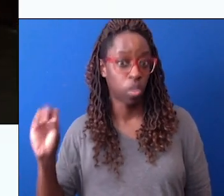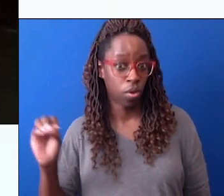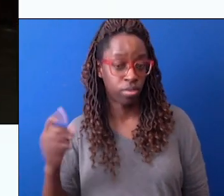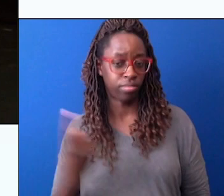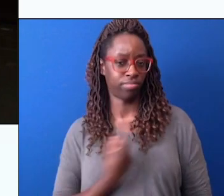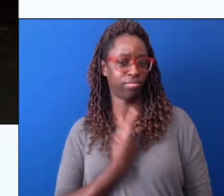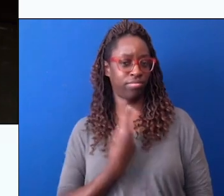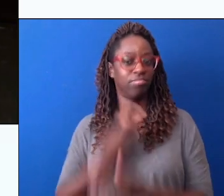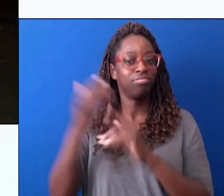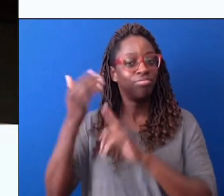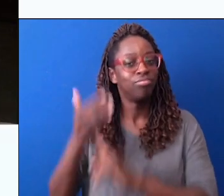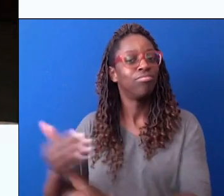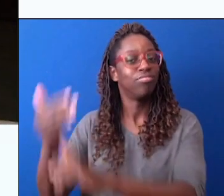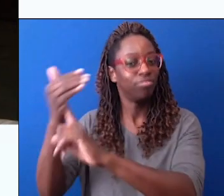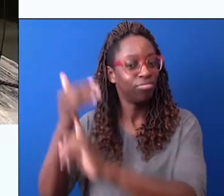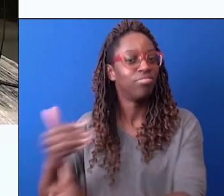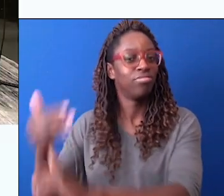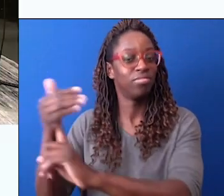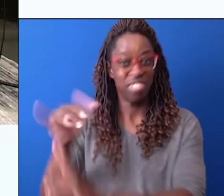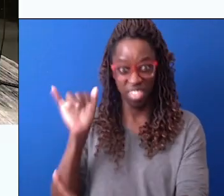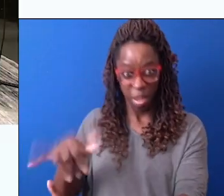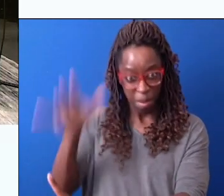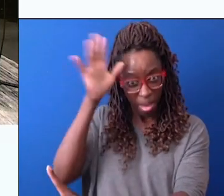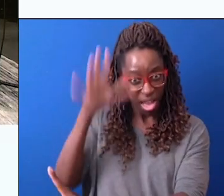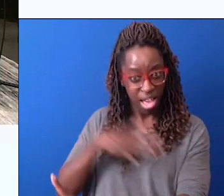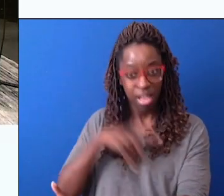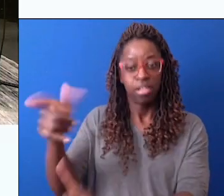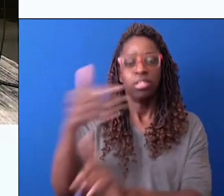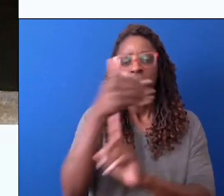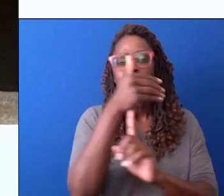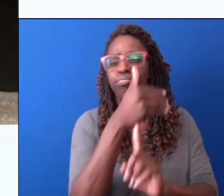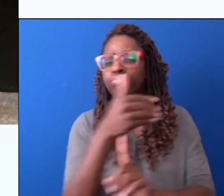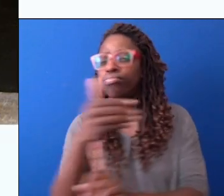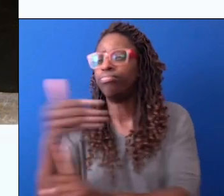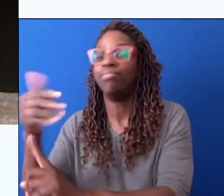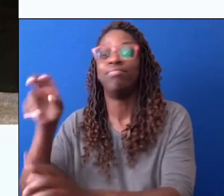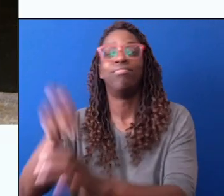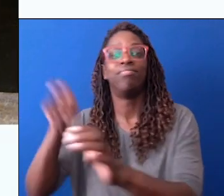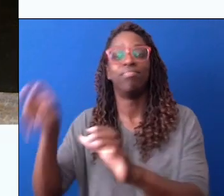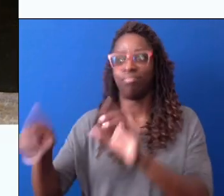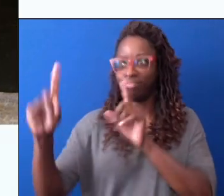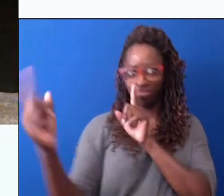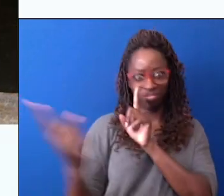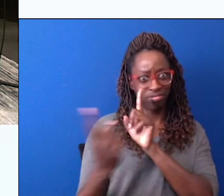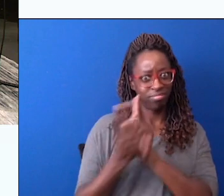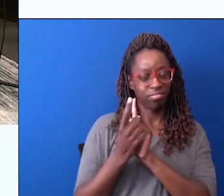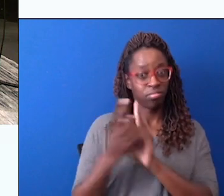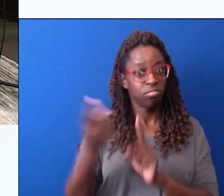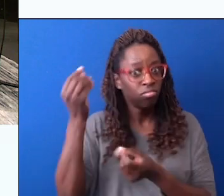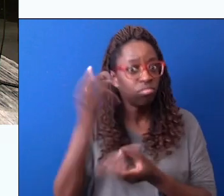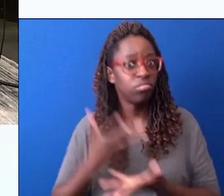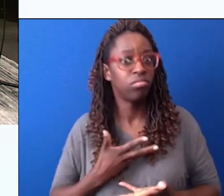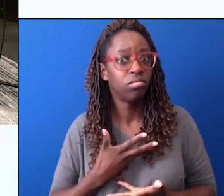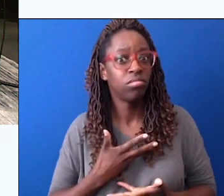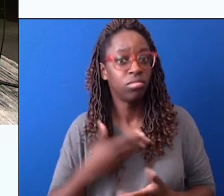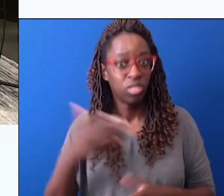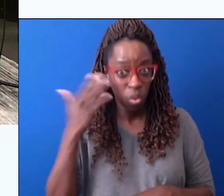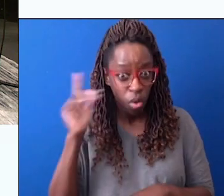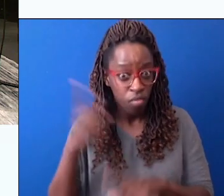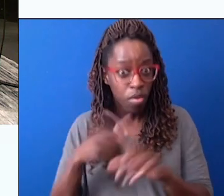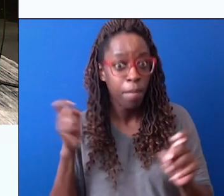Marinero sou. And when he got off the boat, I said, hey, how are you? Where did you come from? You know what he said?